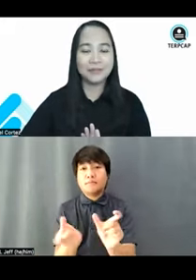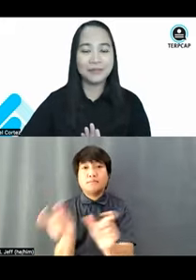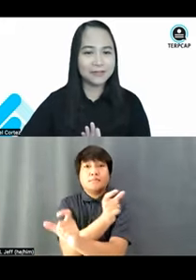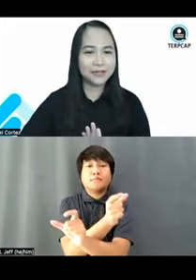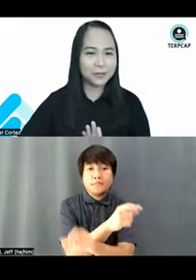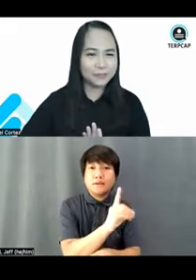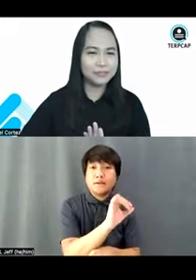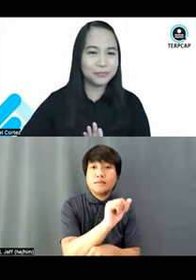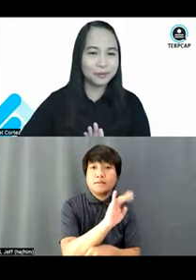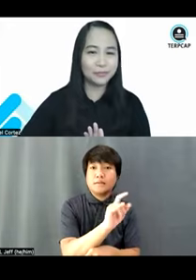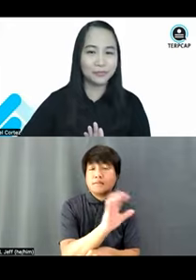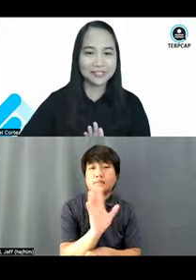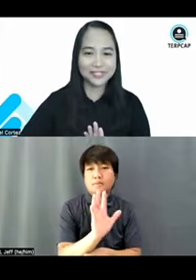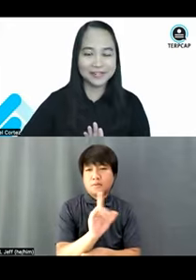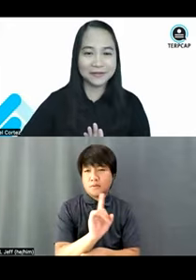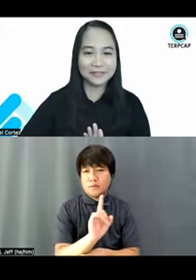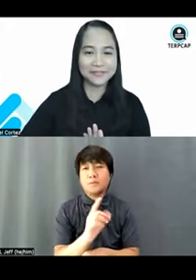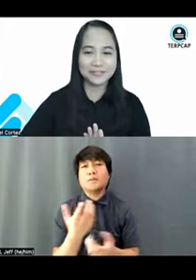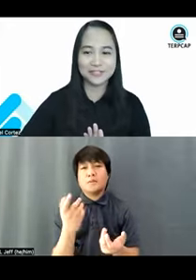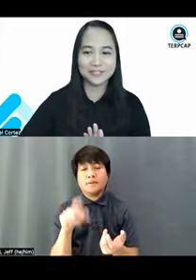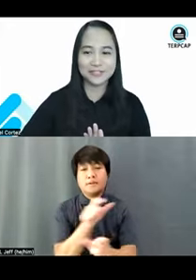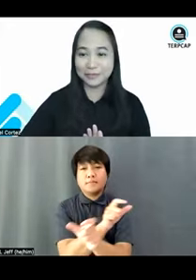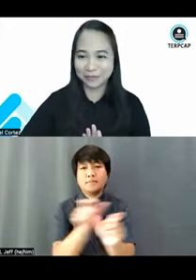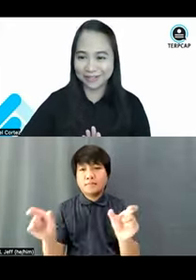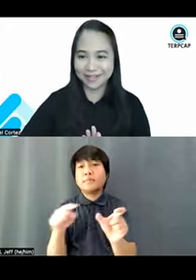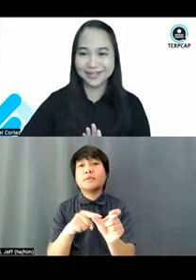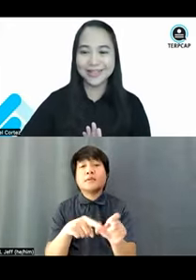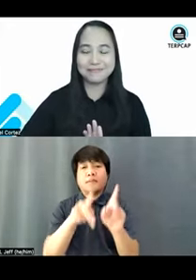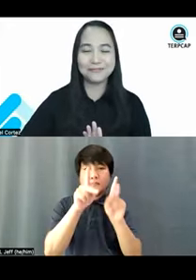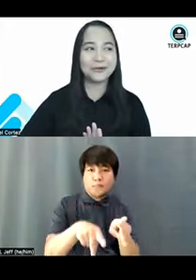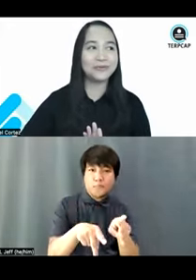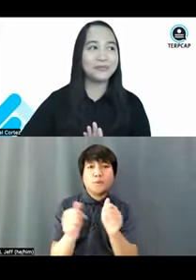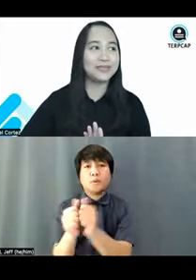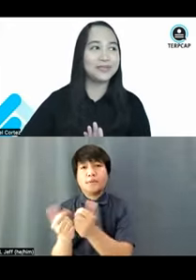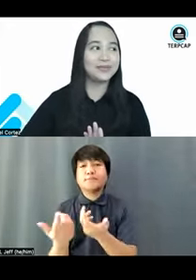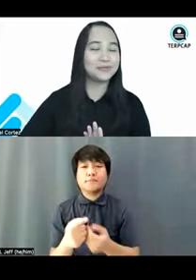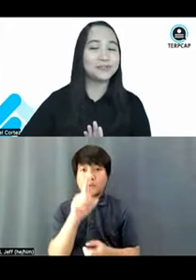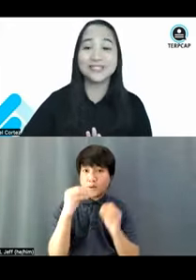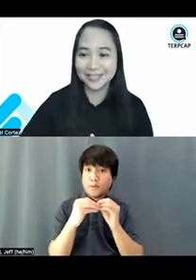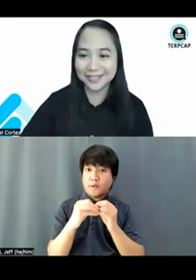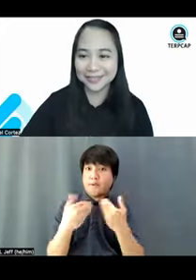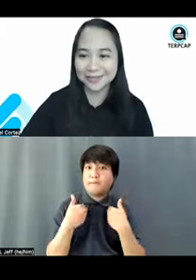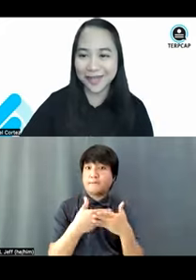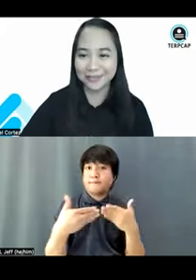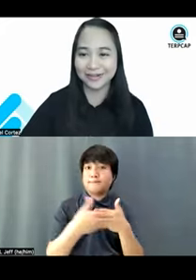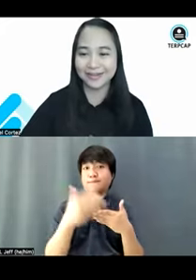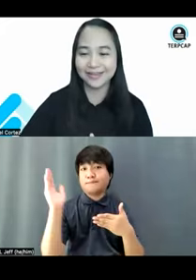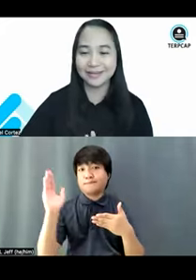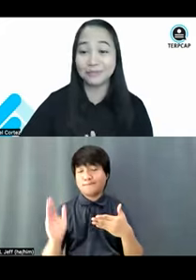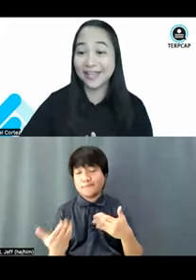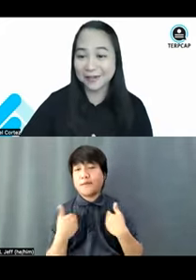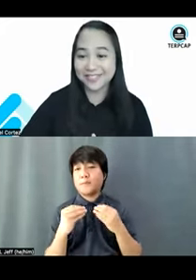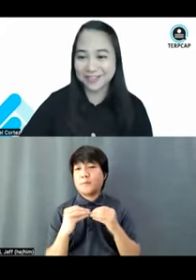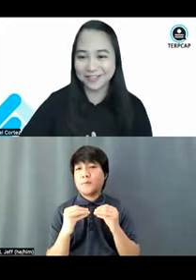We have a couple more words here. So, just a couple more before we proceed with our